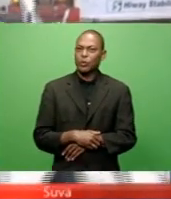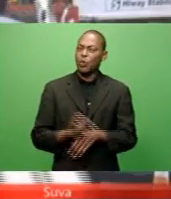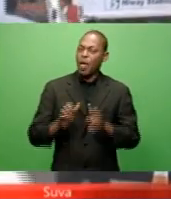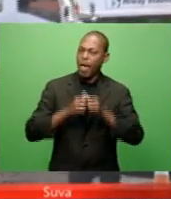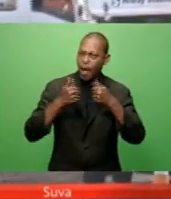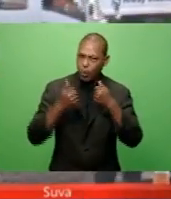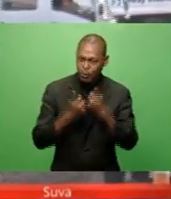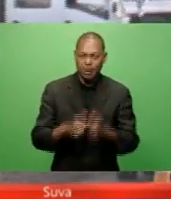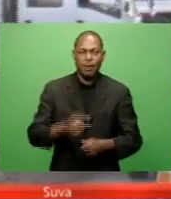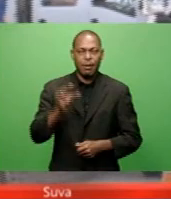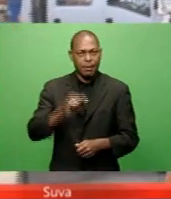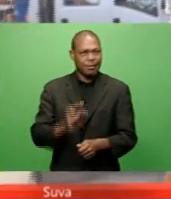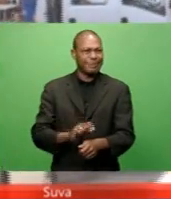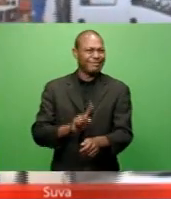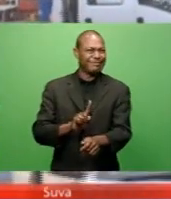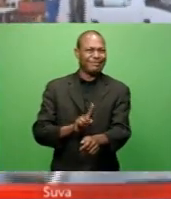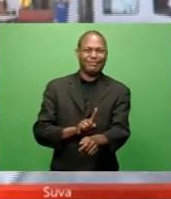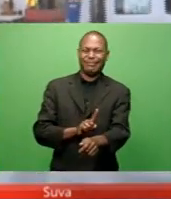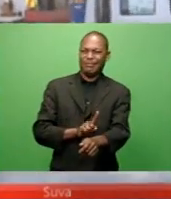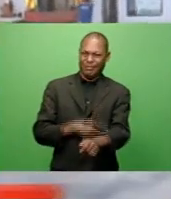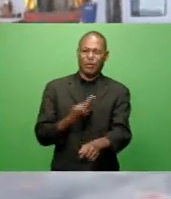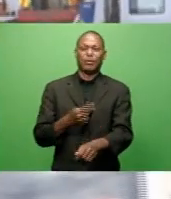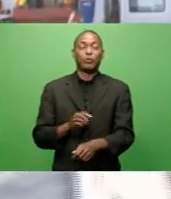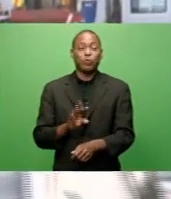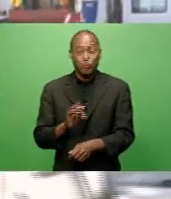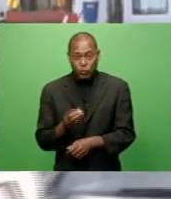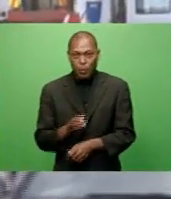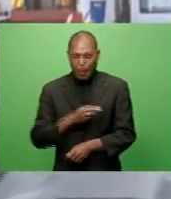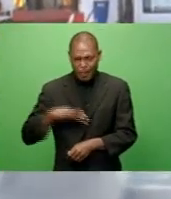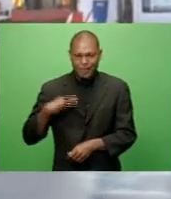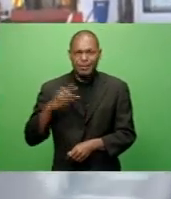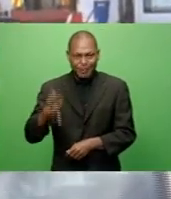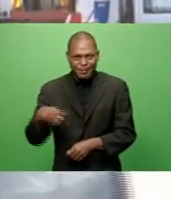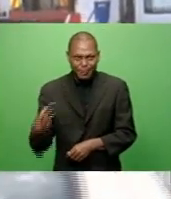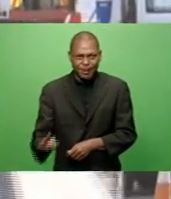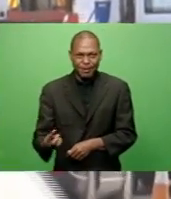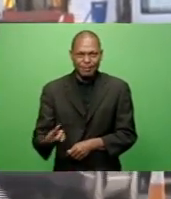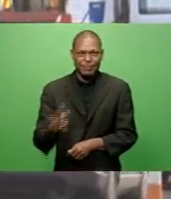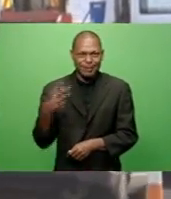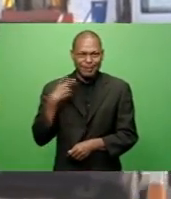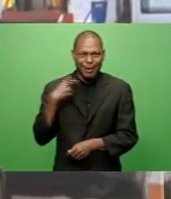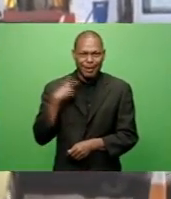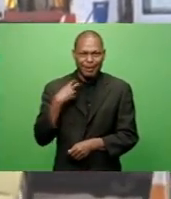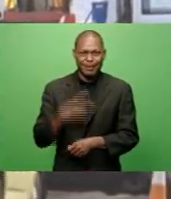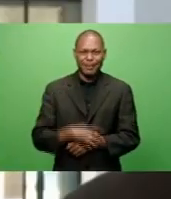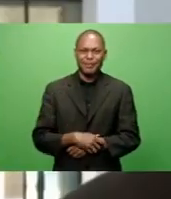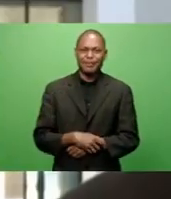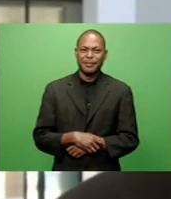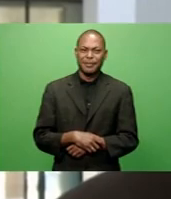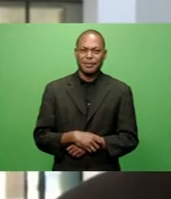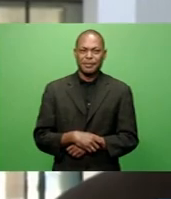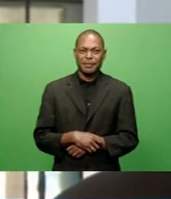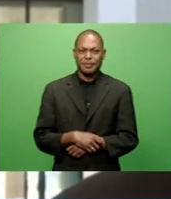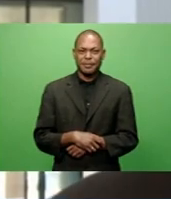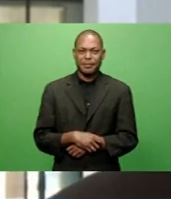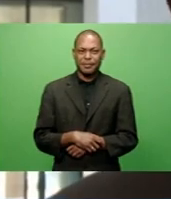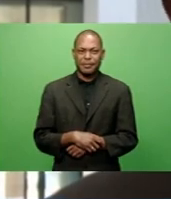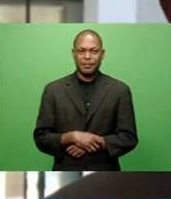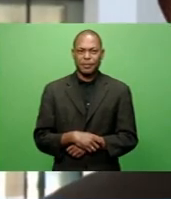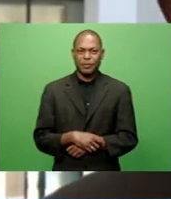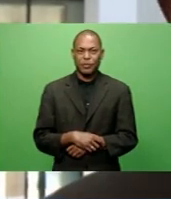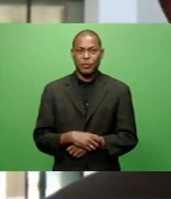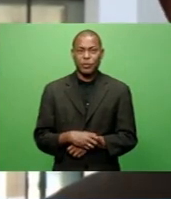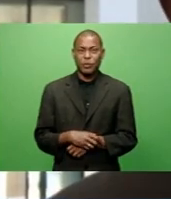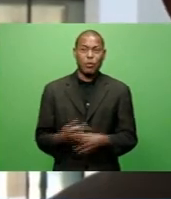excessive and even he is exempt from the situation. So it's a double weapon. You completely